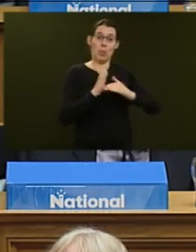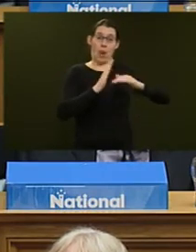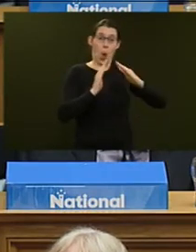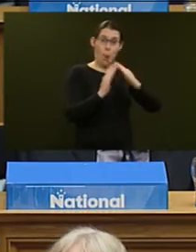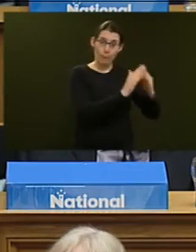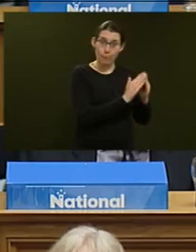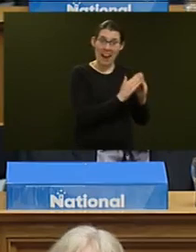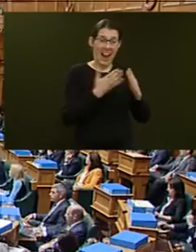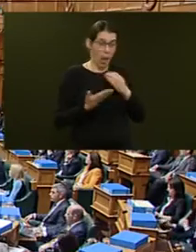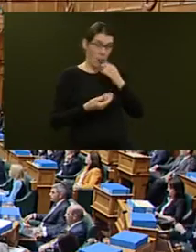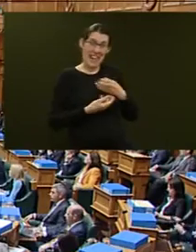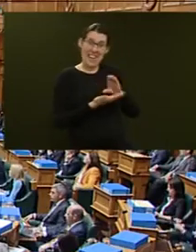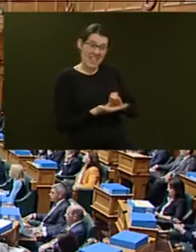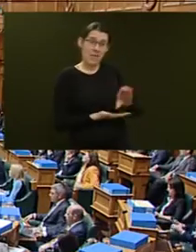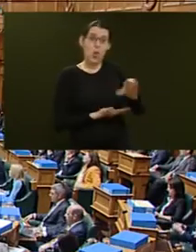compensation?